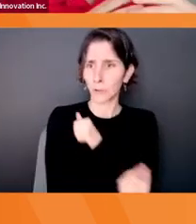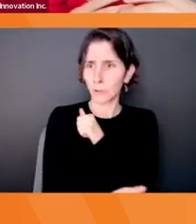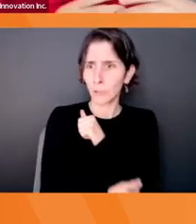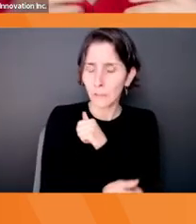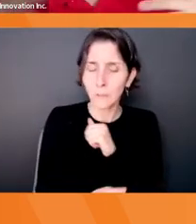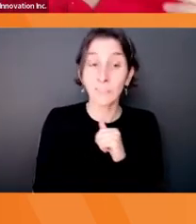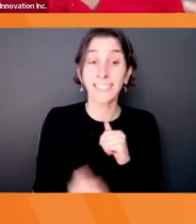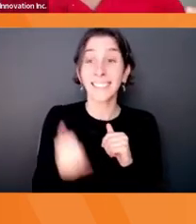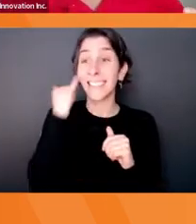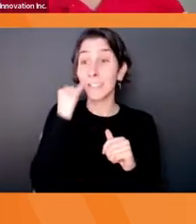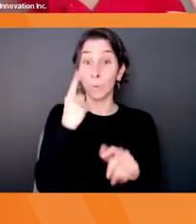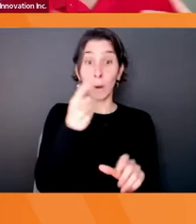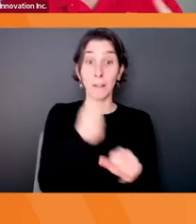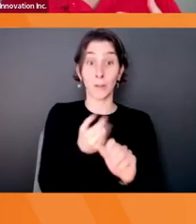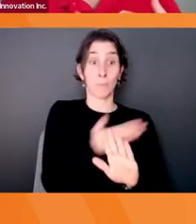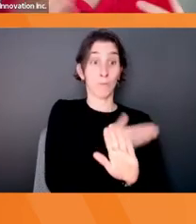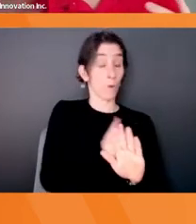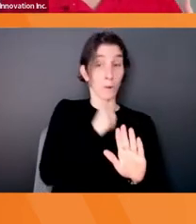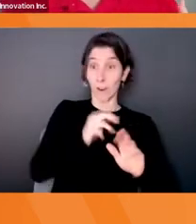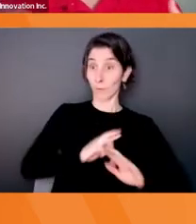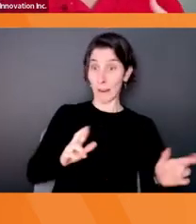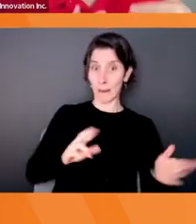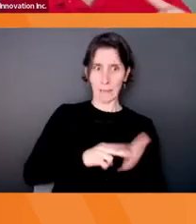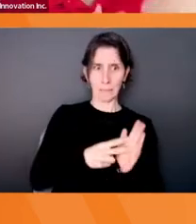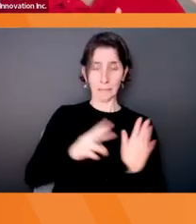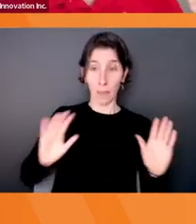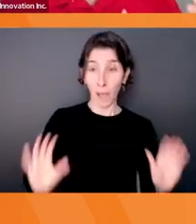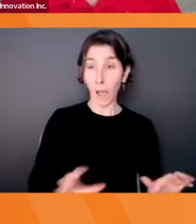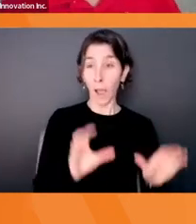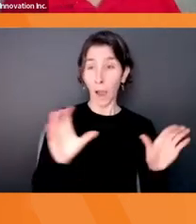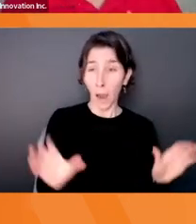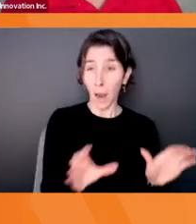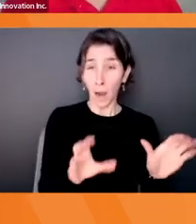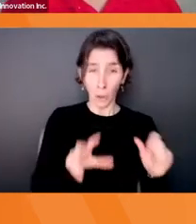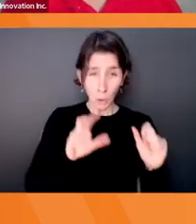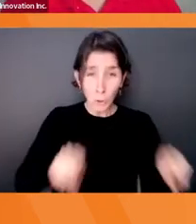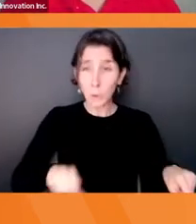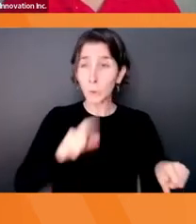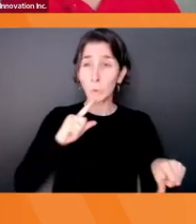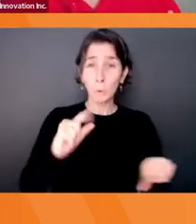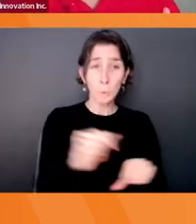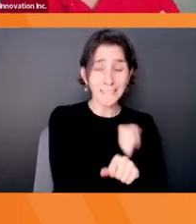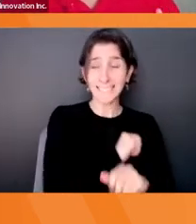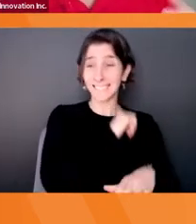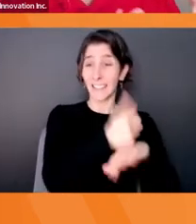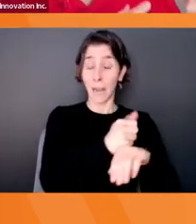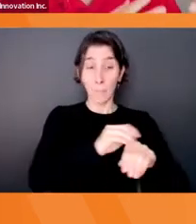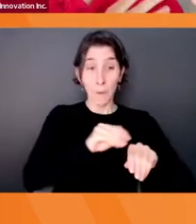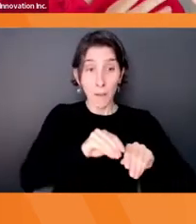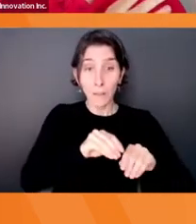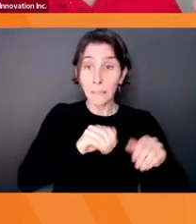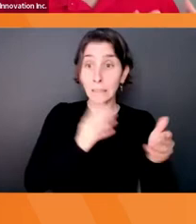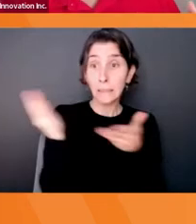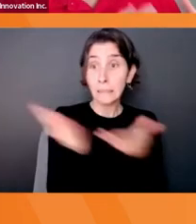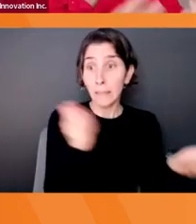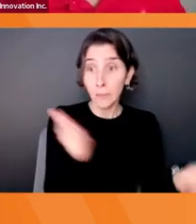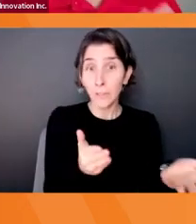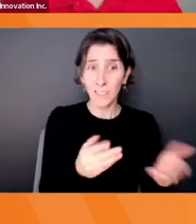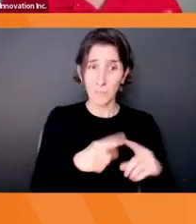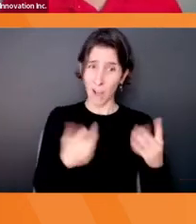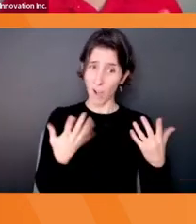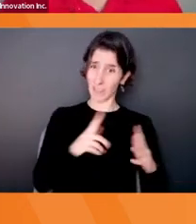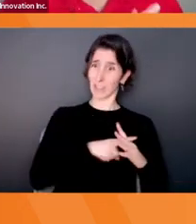they would have had a lot more work to do. And I don't think they would have been able to scale it as quickly as they did. And so because they had already thought